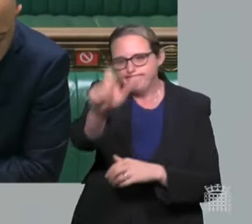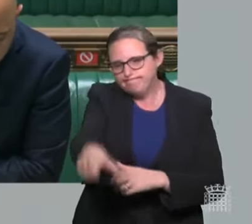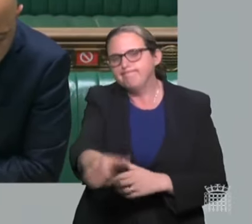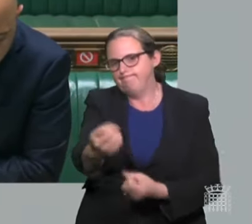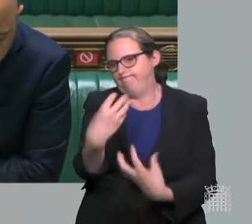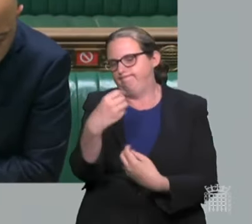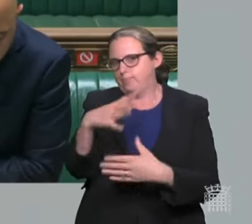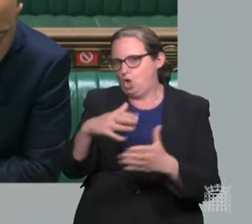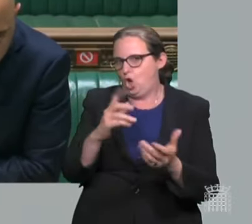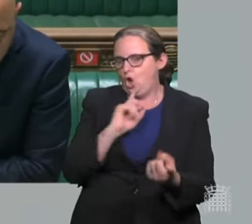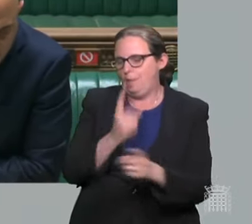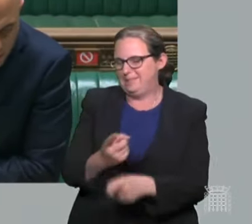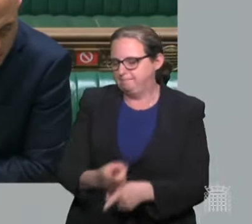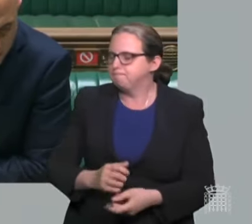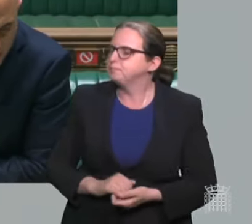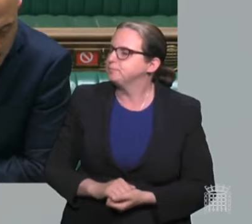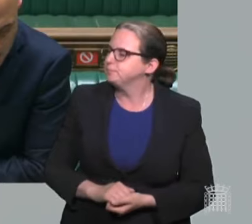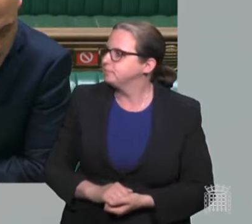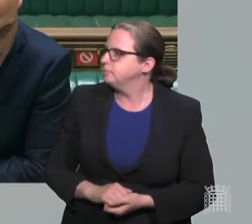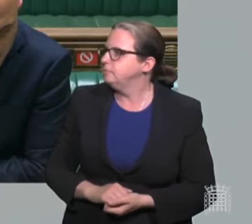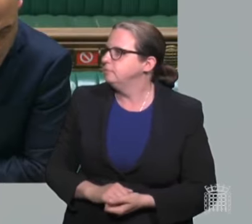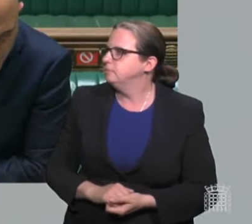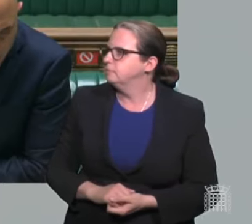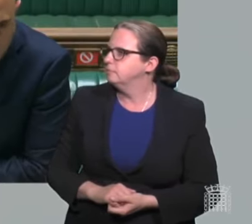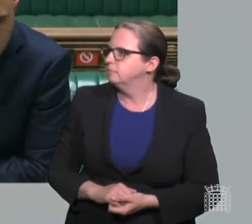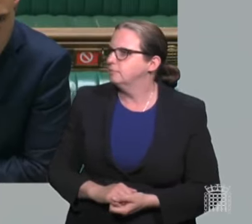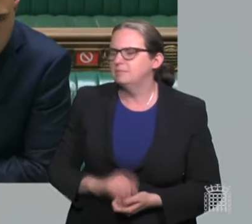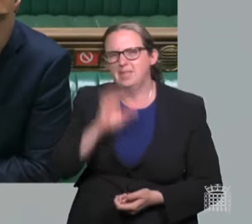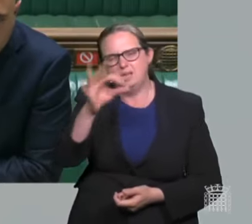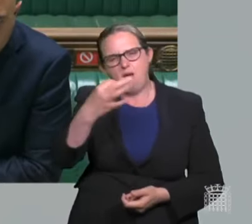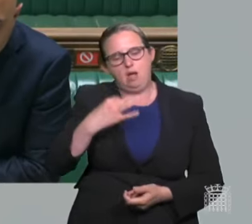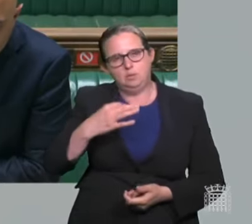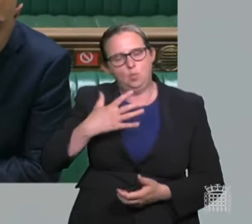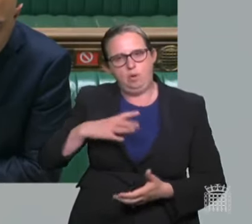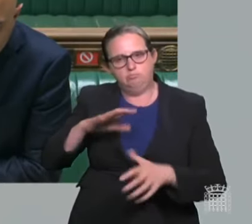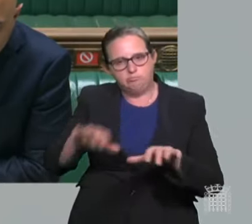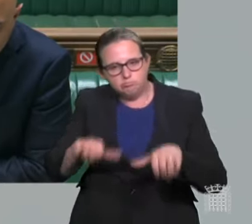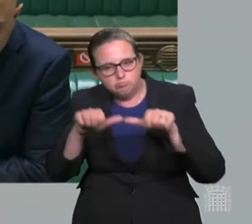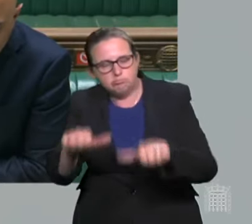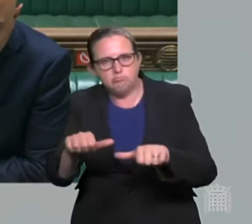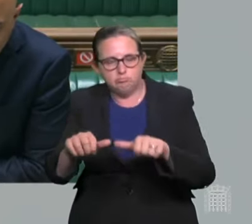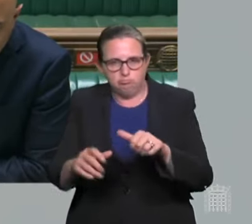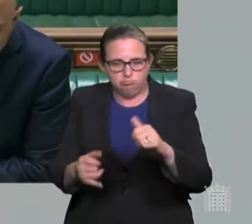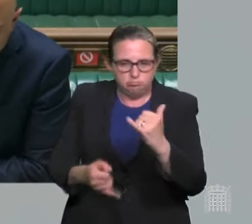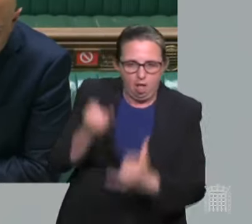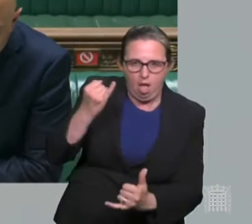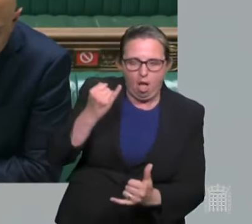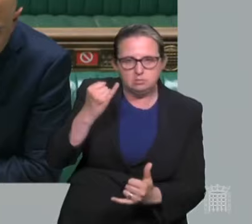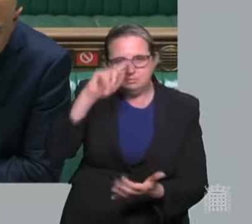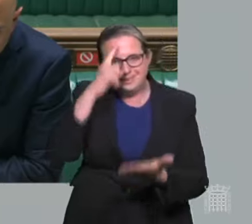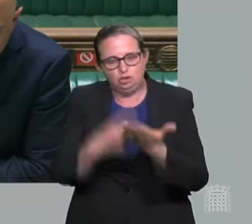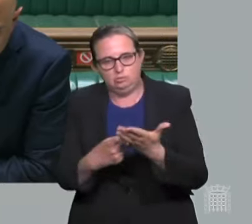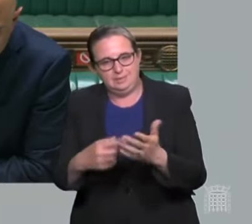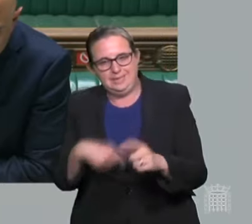decision, I think he started by saying can he get reassurance that the final decision on go or no go